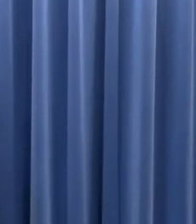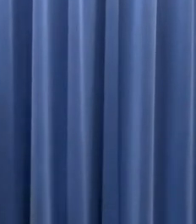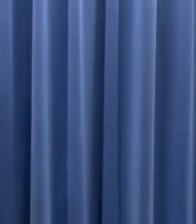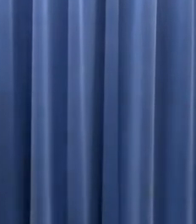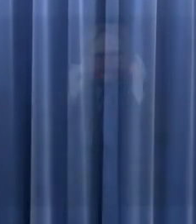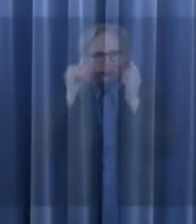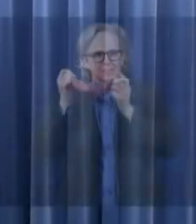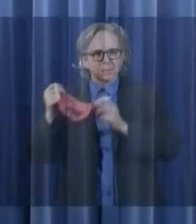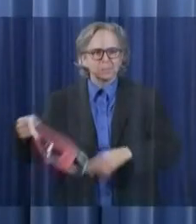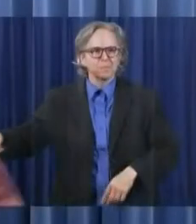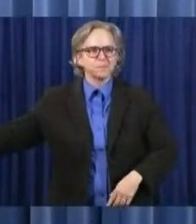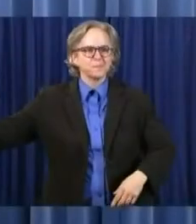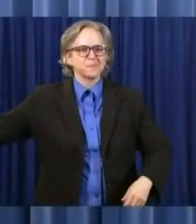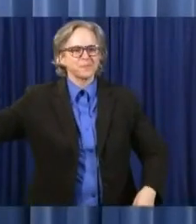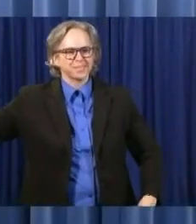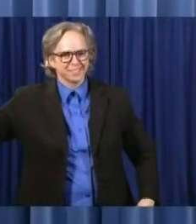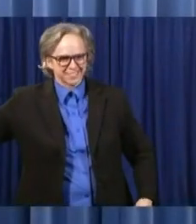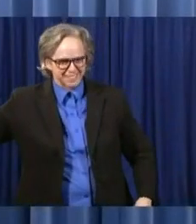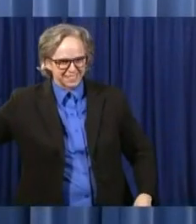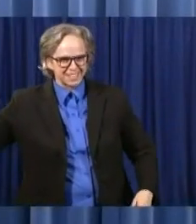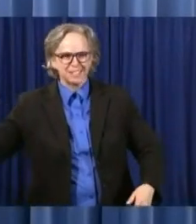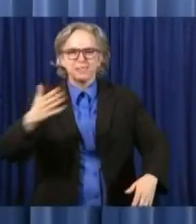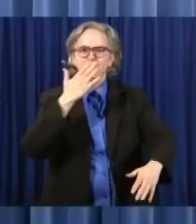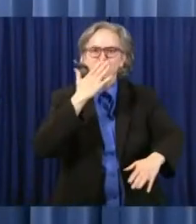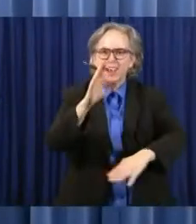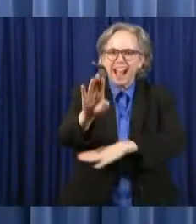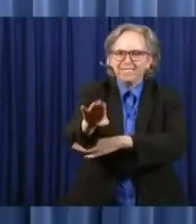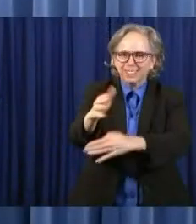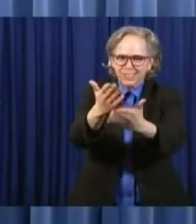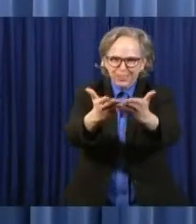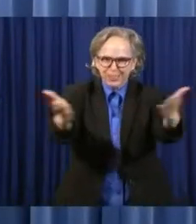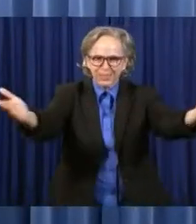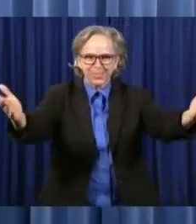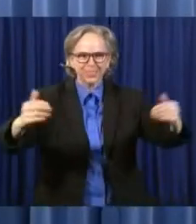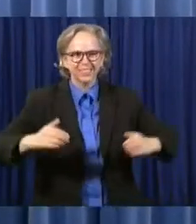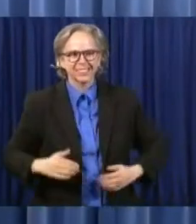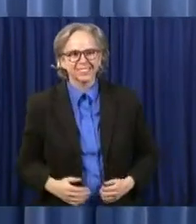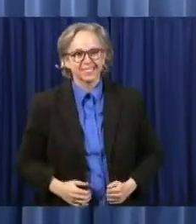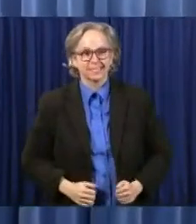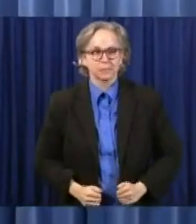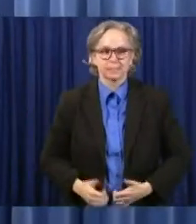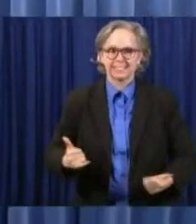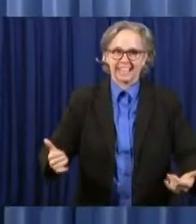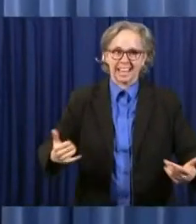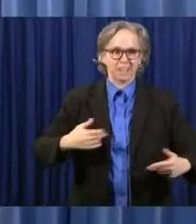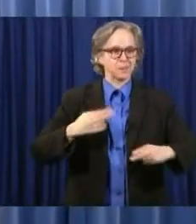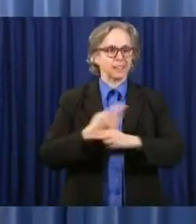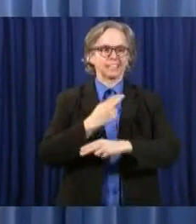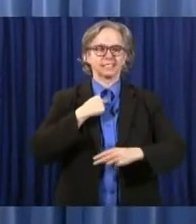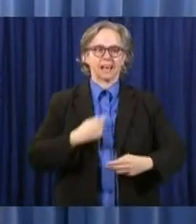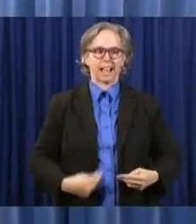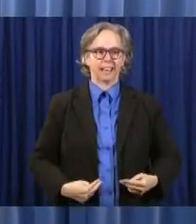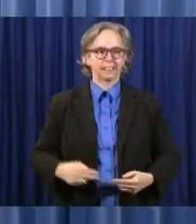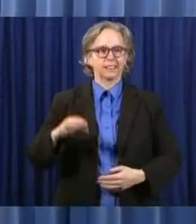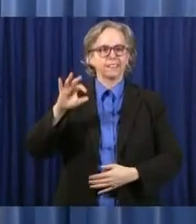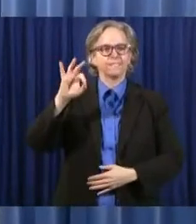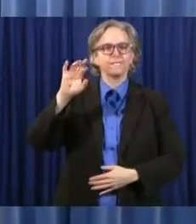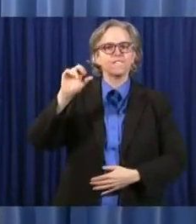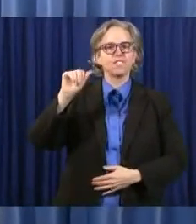Good afternoon, everybody. Wearing a tie today from Franciscan University, our friends in